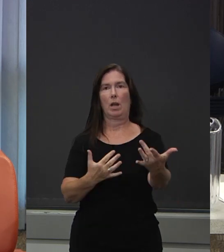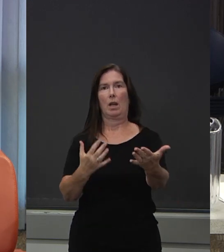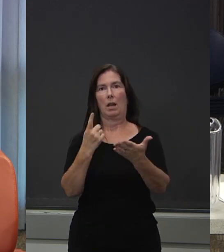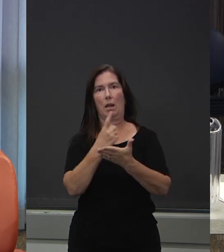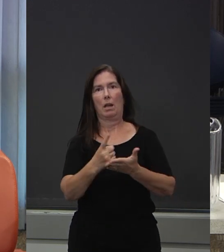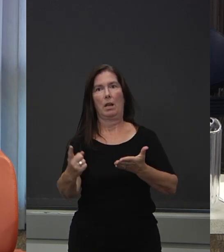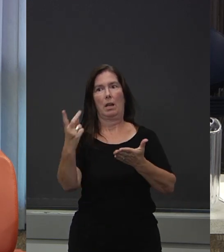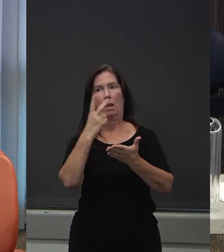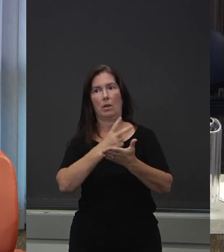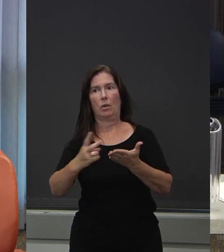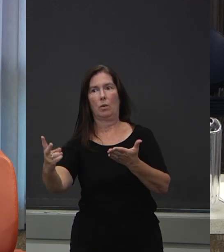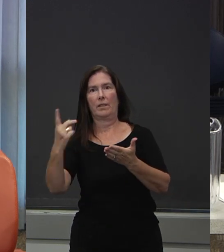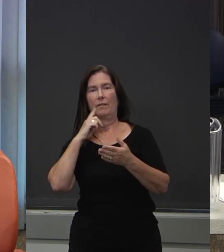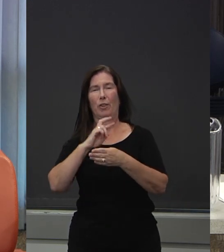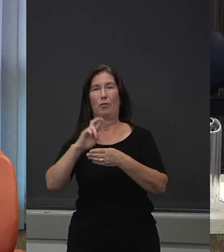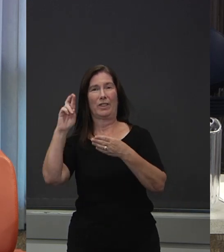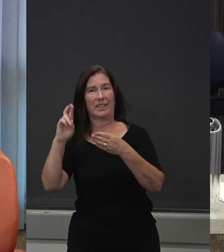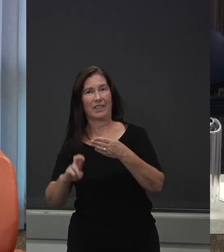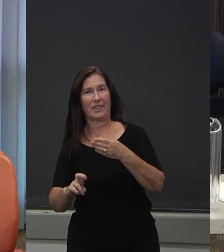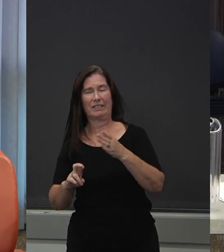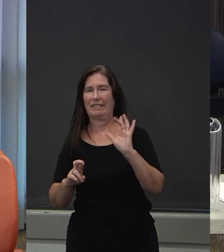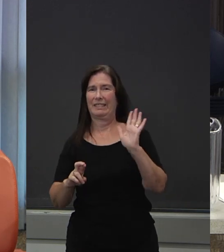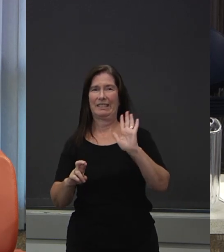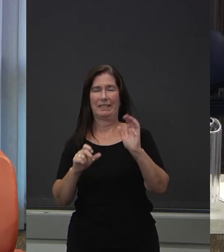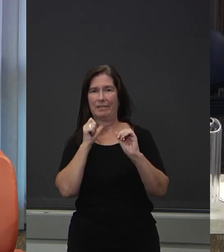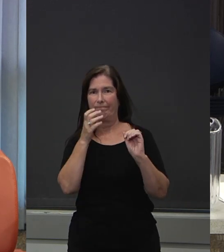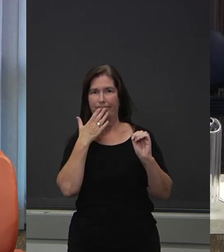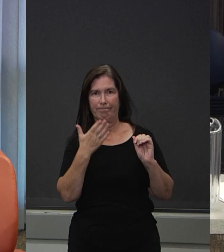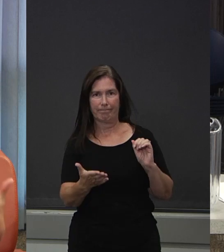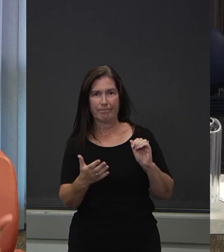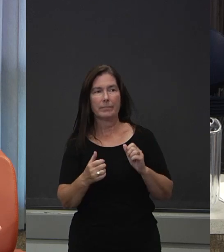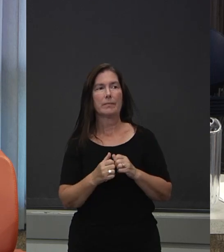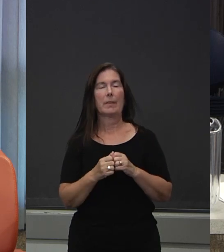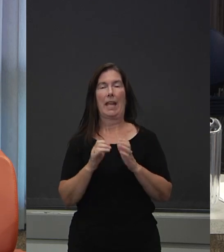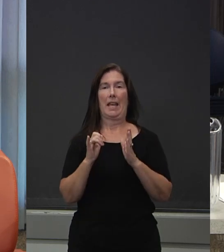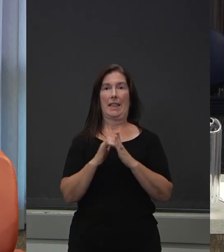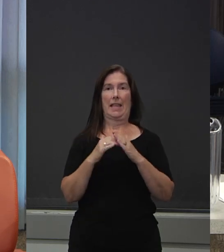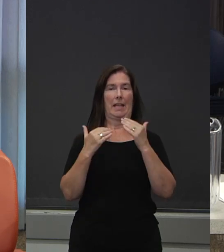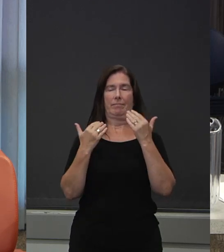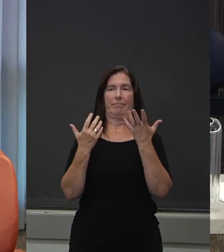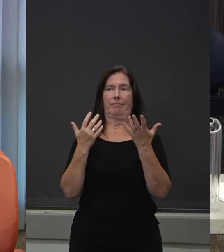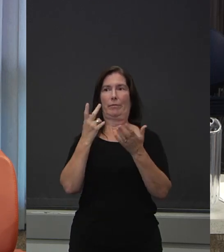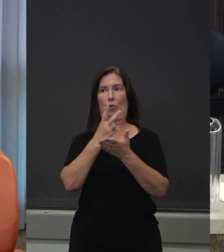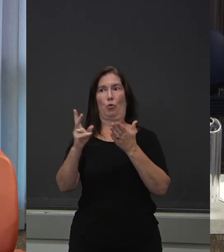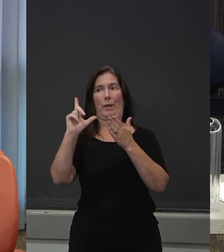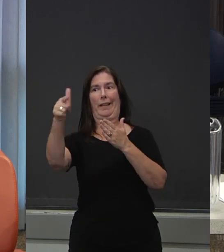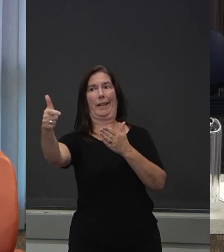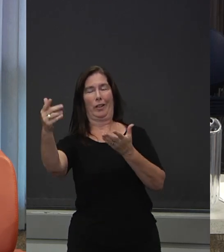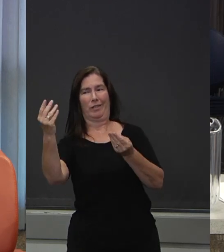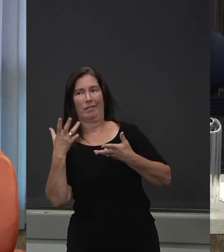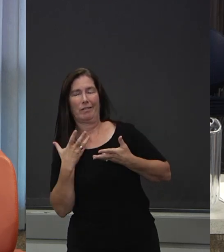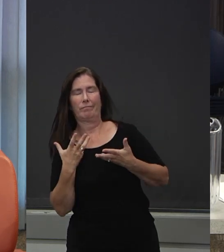Oregon, as long as one to two weeks. That really limits the usefulness of a test.